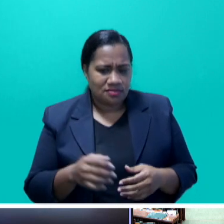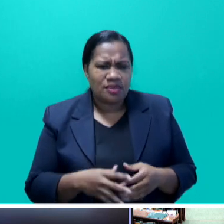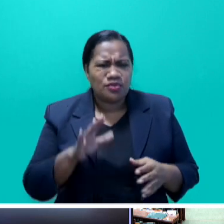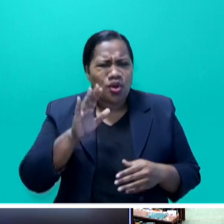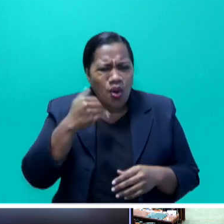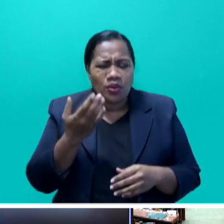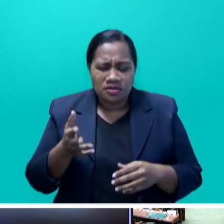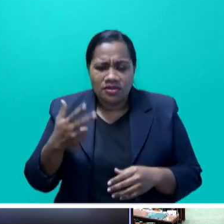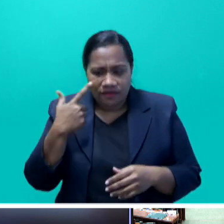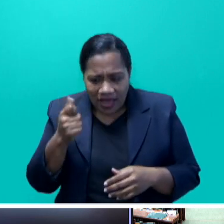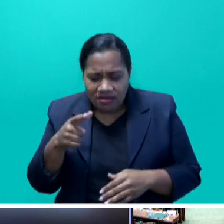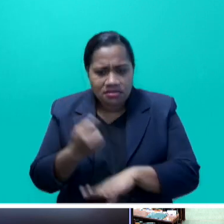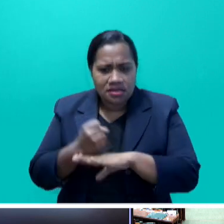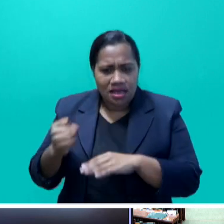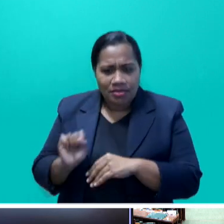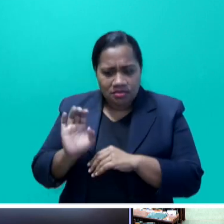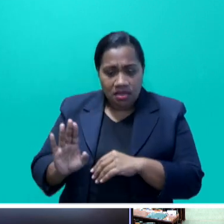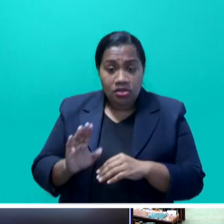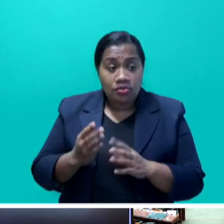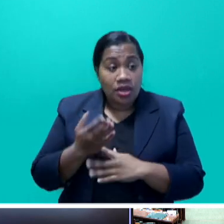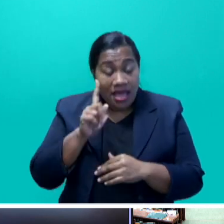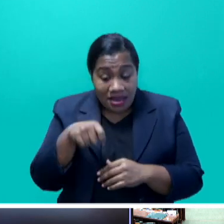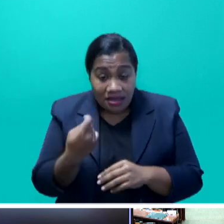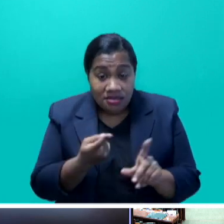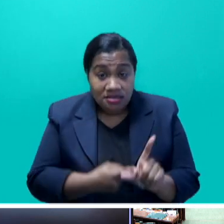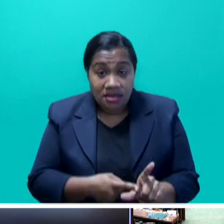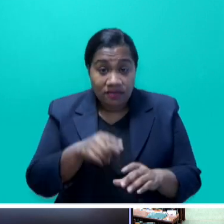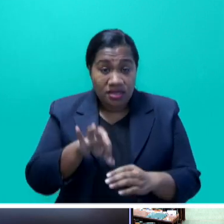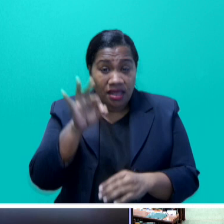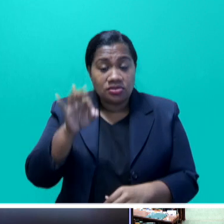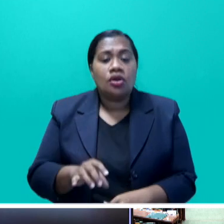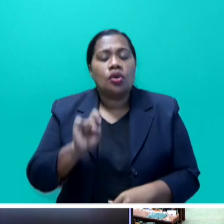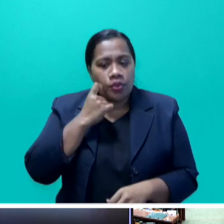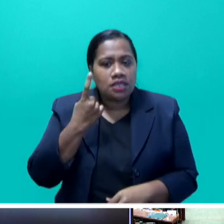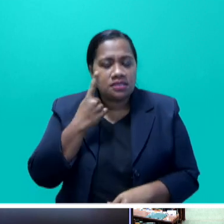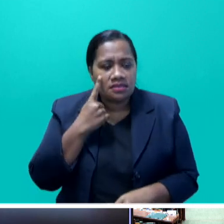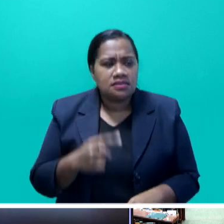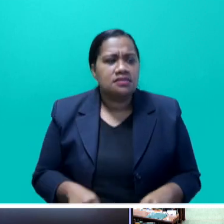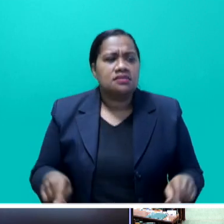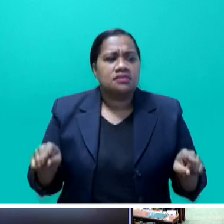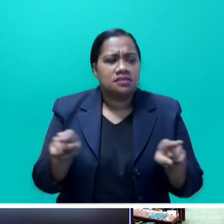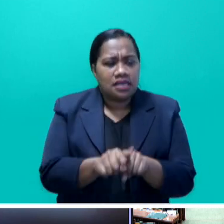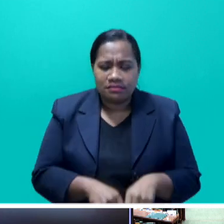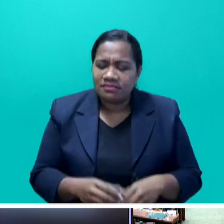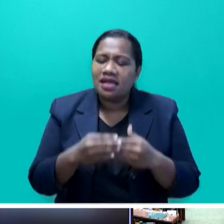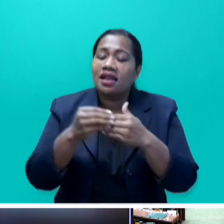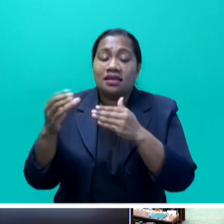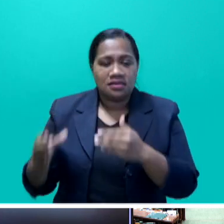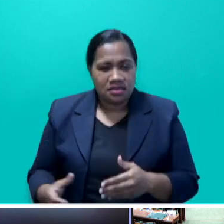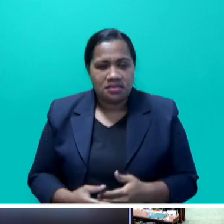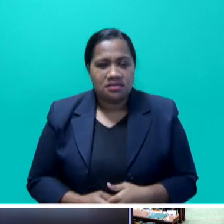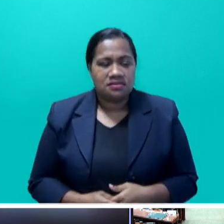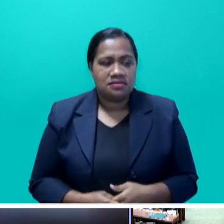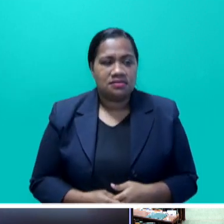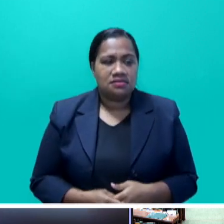Through the next year, with the elections on the horizon, you'll see those same so-called leaders go to great